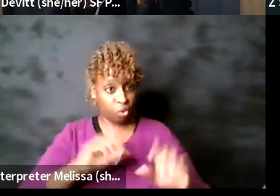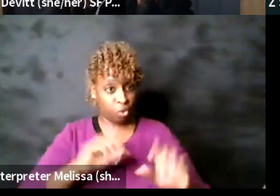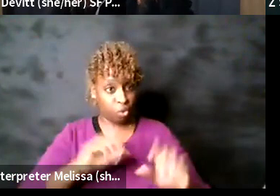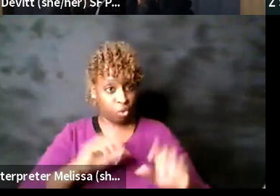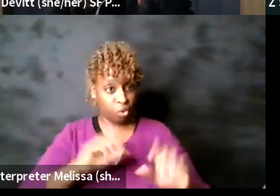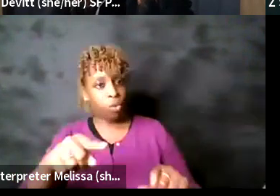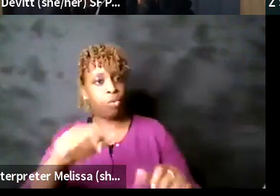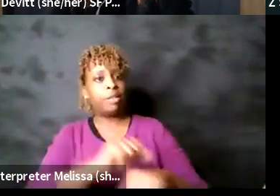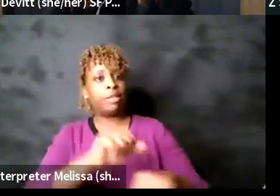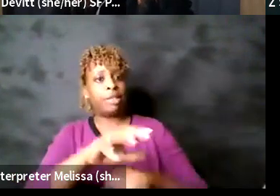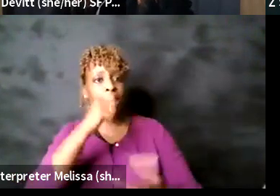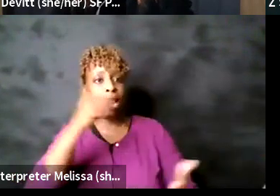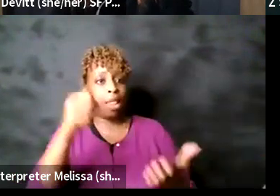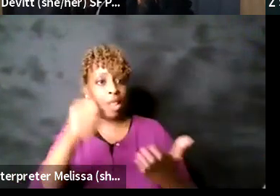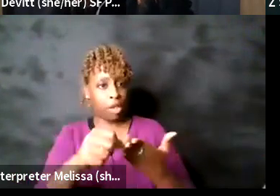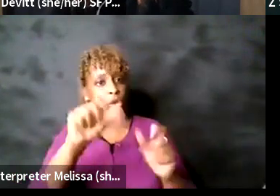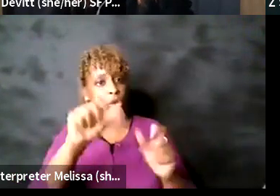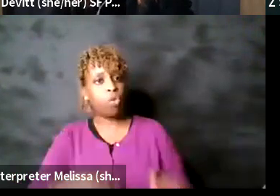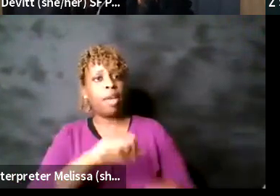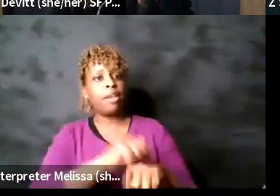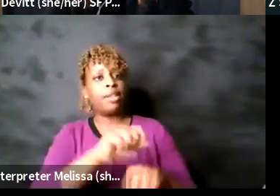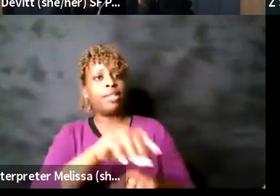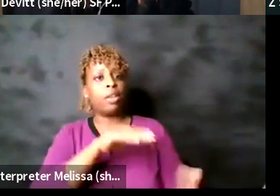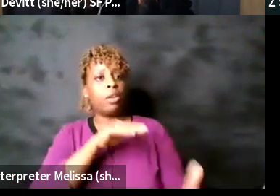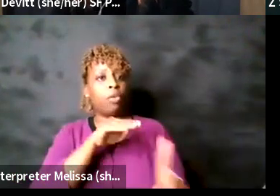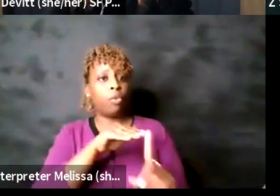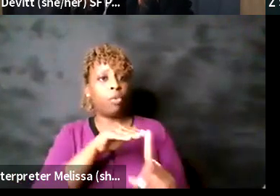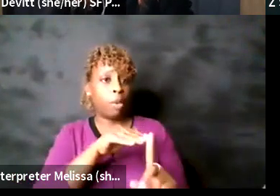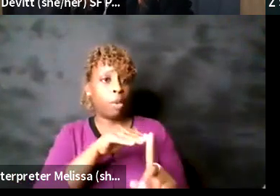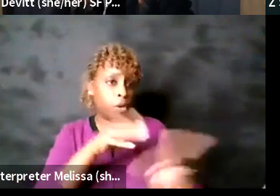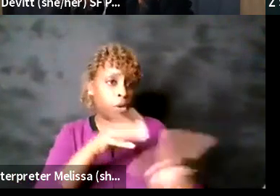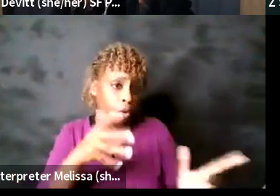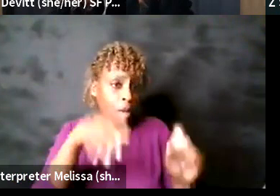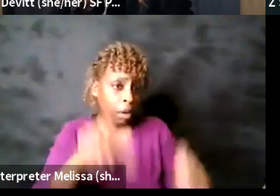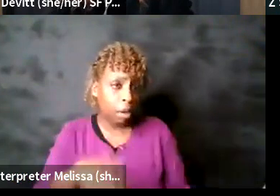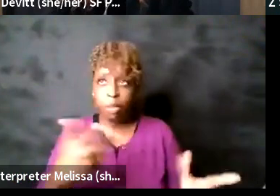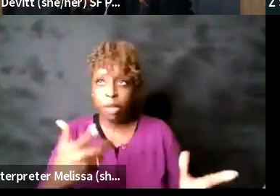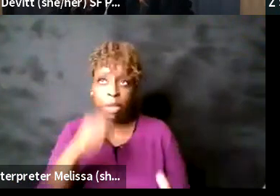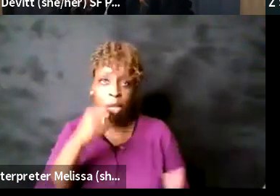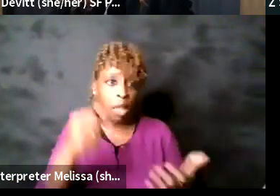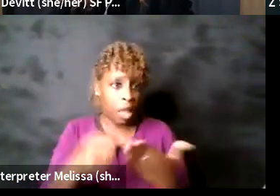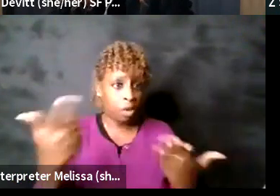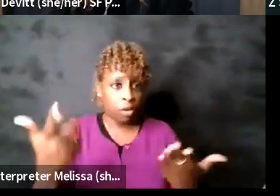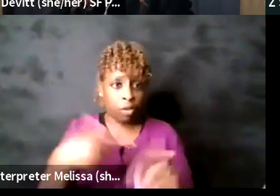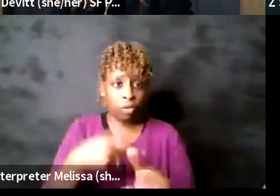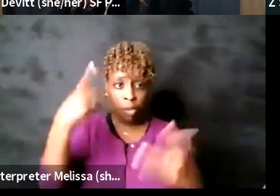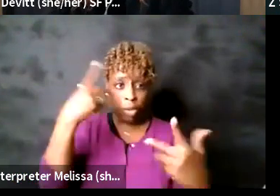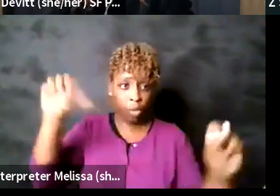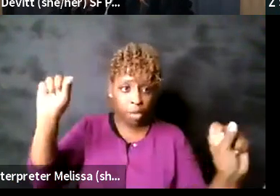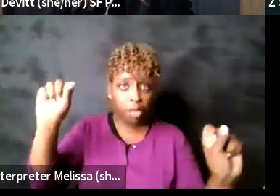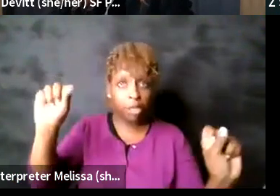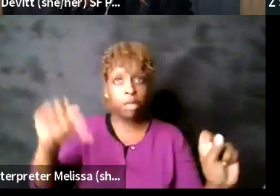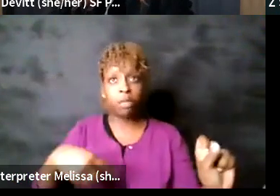reminder you know in in your letter from the president that we celebrate all ethnicities we celebrate